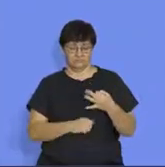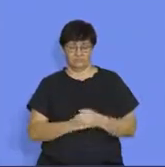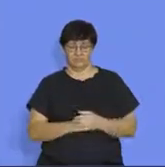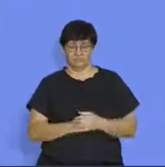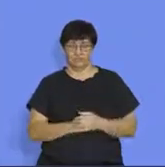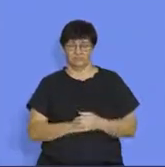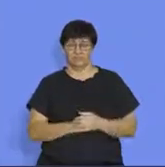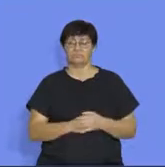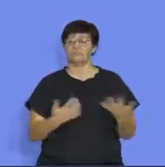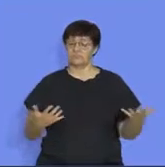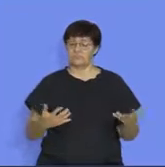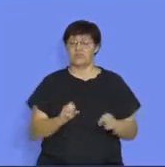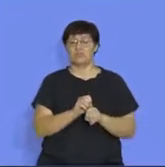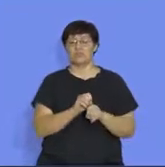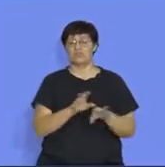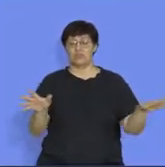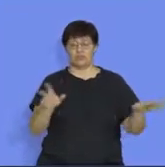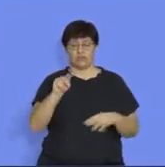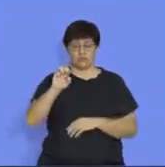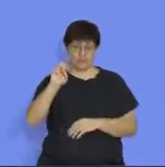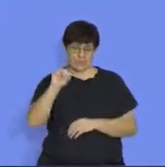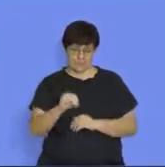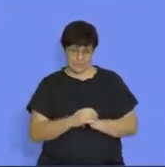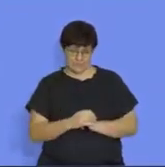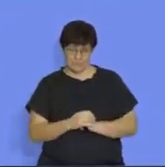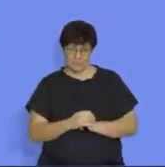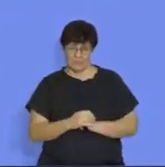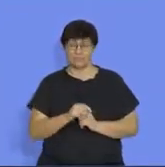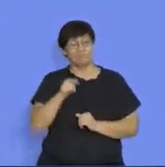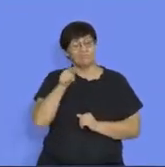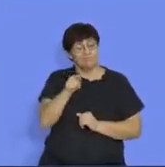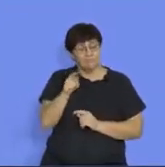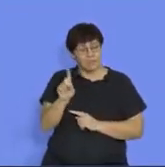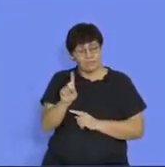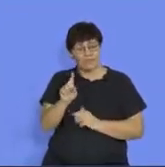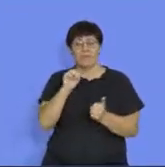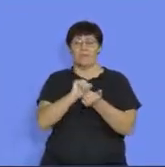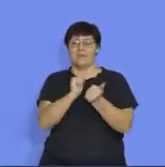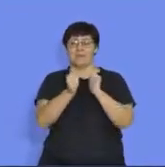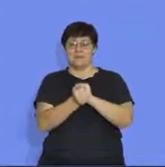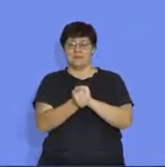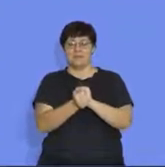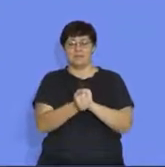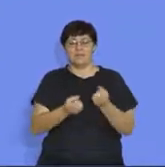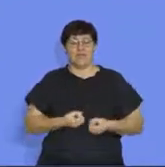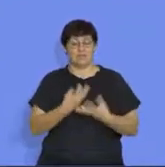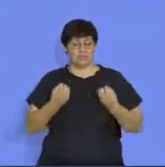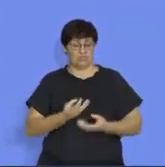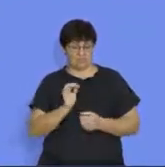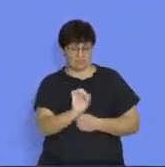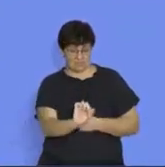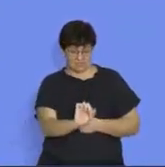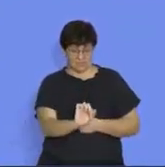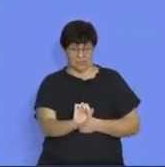So, the next definition is the general term. So, the general term is a mathematical expression